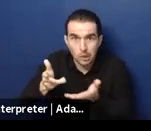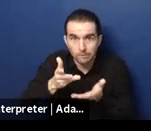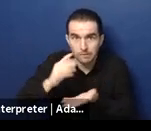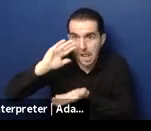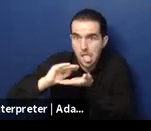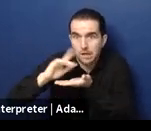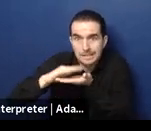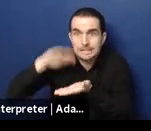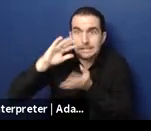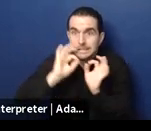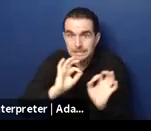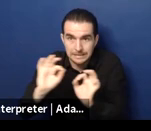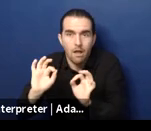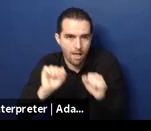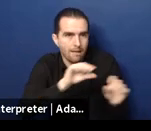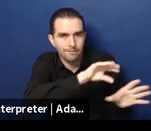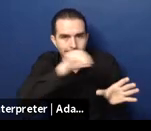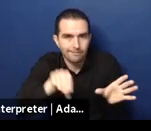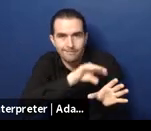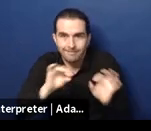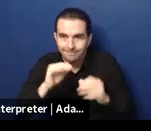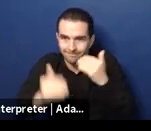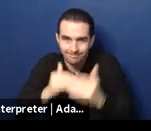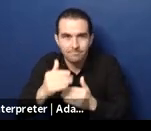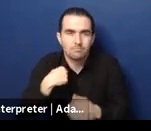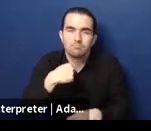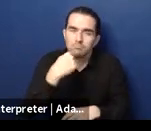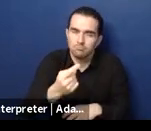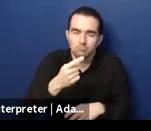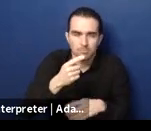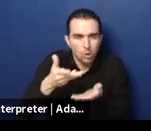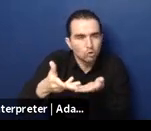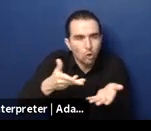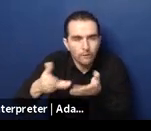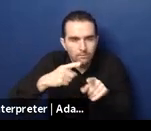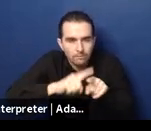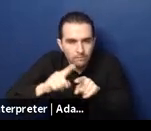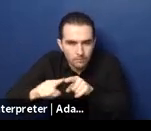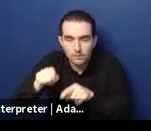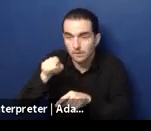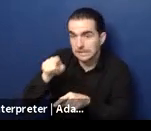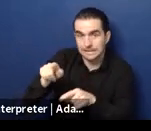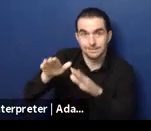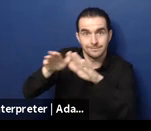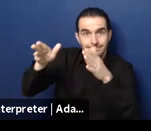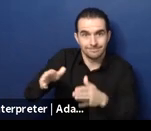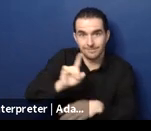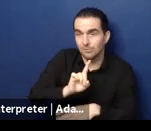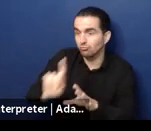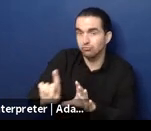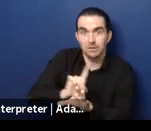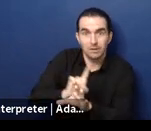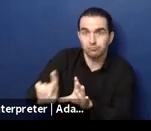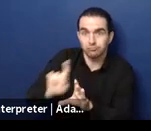it in some countries. But these services are really important, but they are appropriate